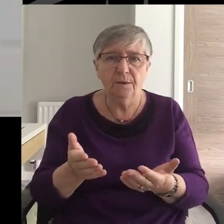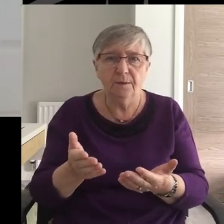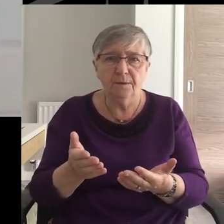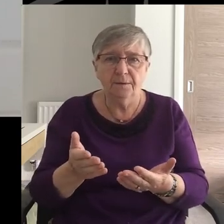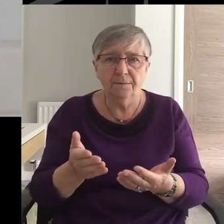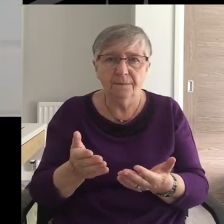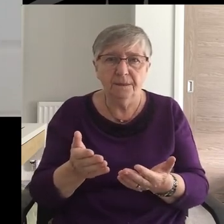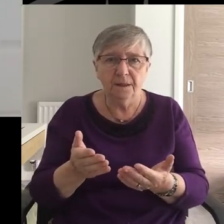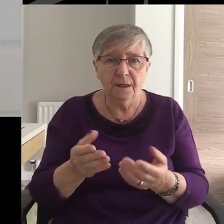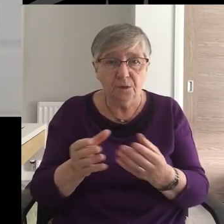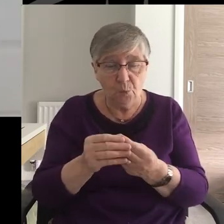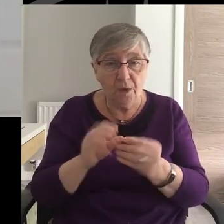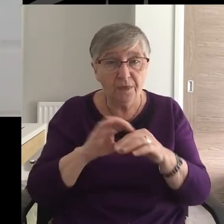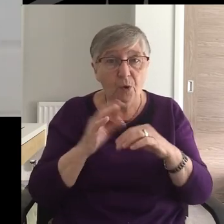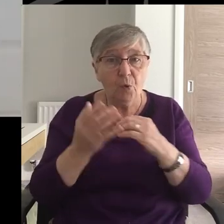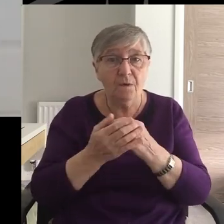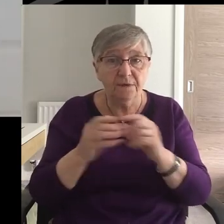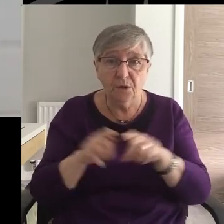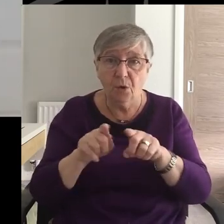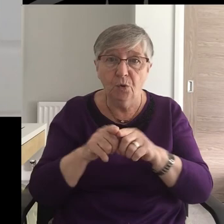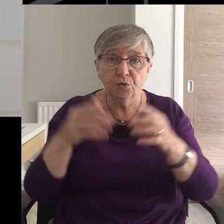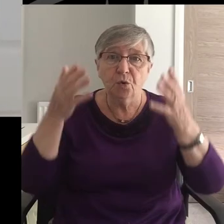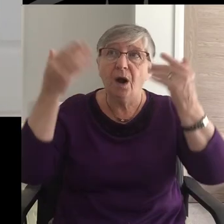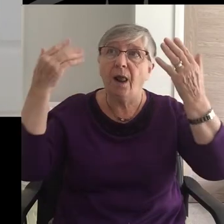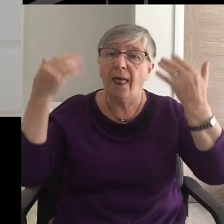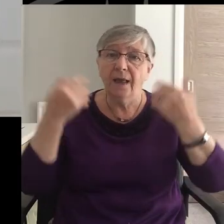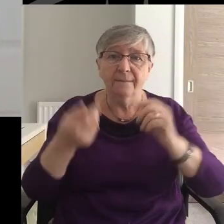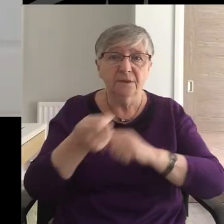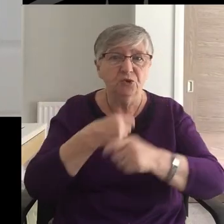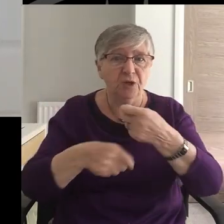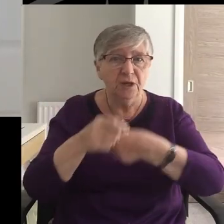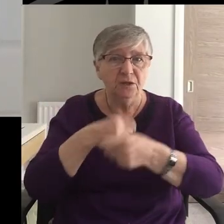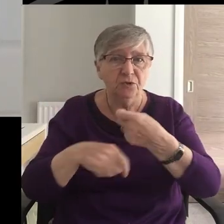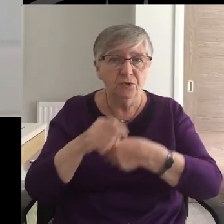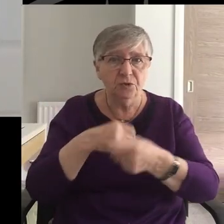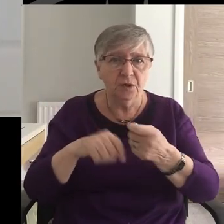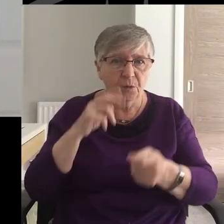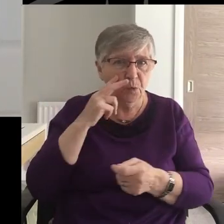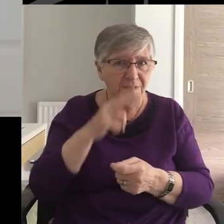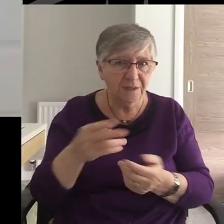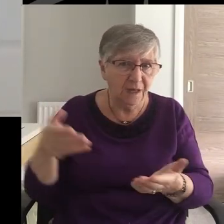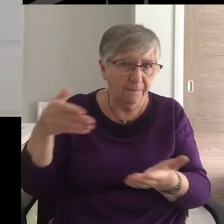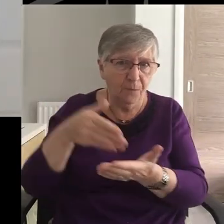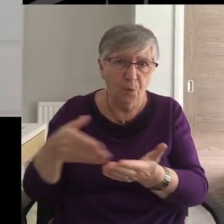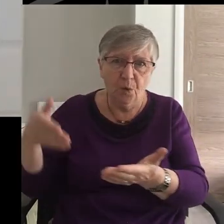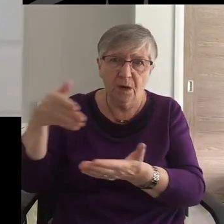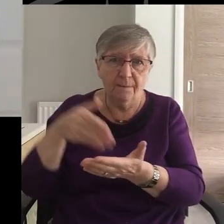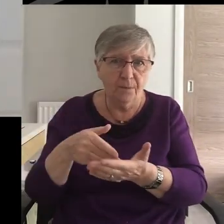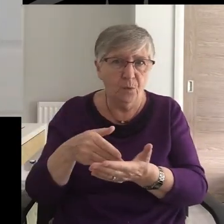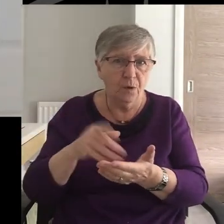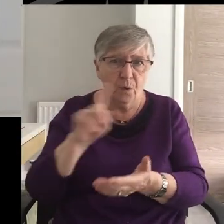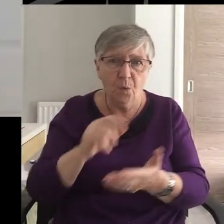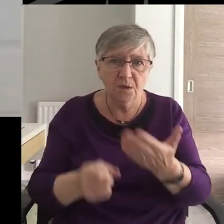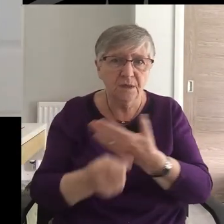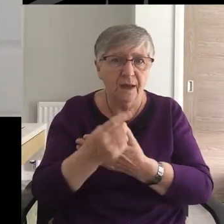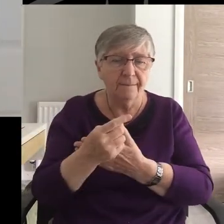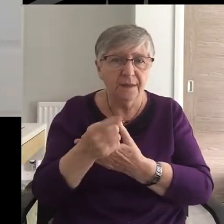And along with COVID We've also got climate change And we're seeing more and more The effects that has